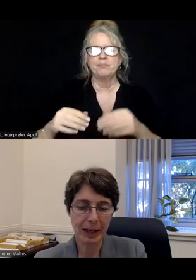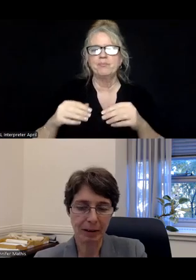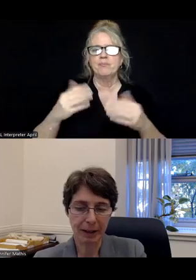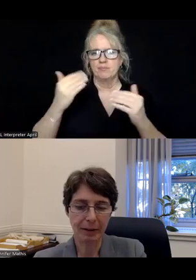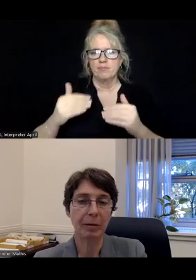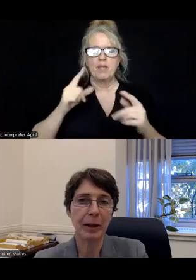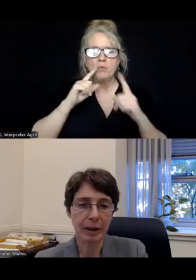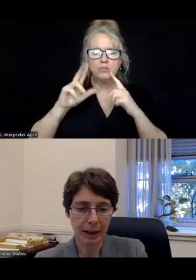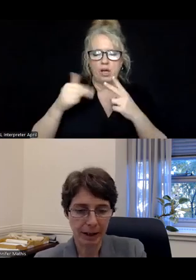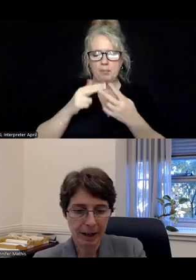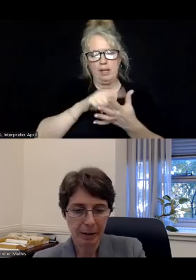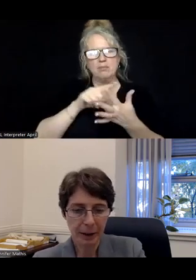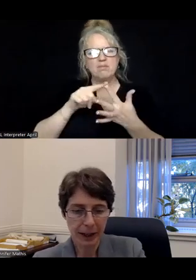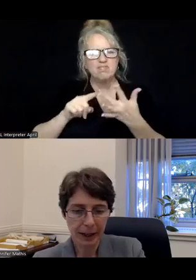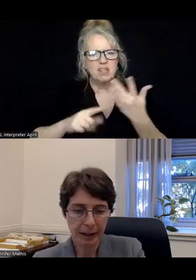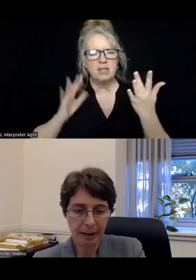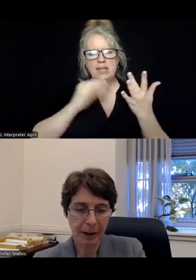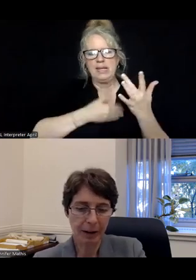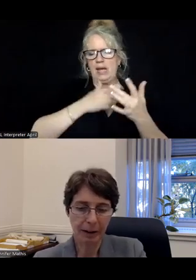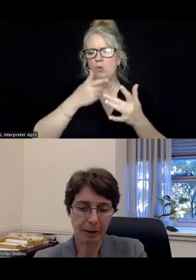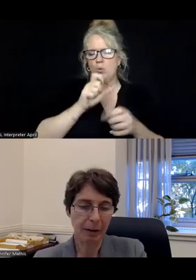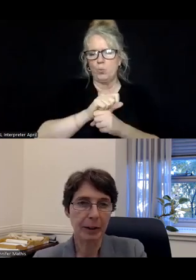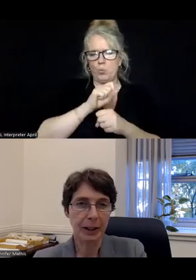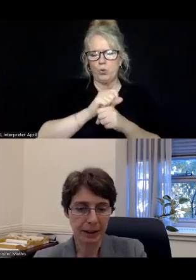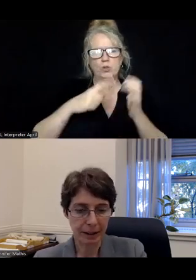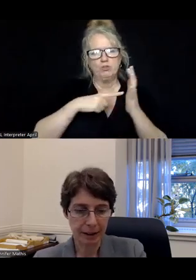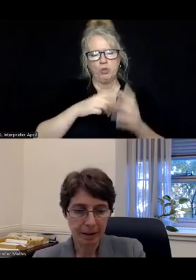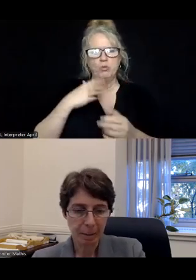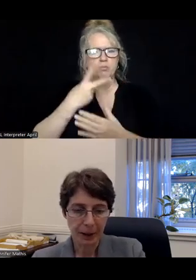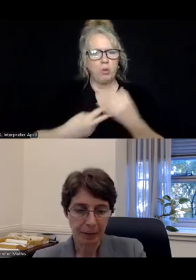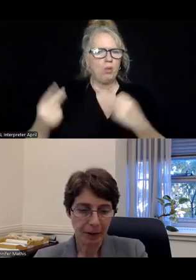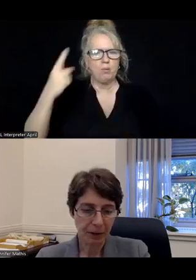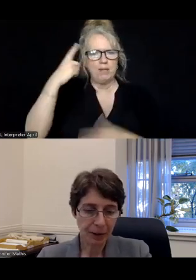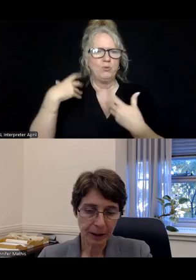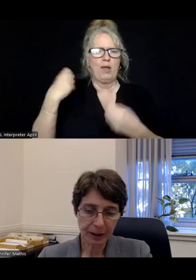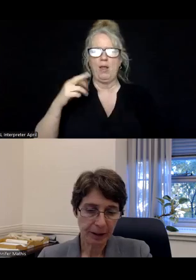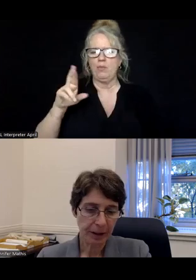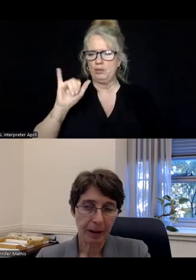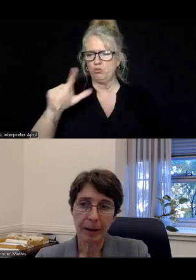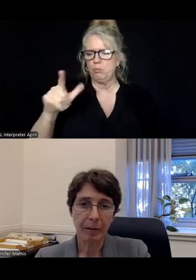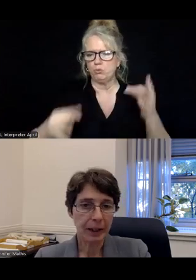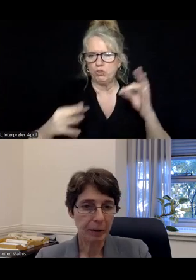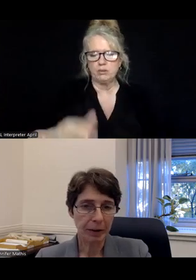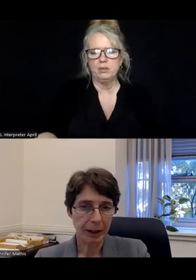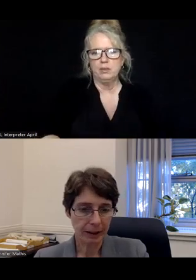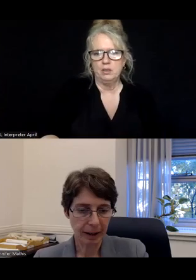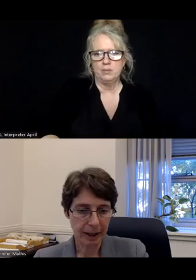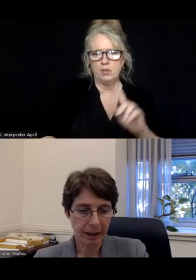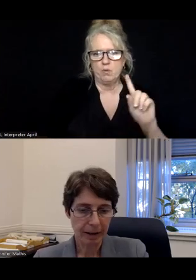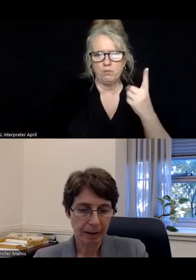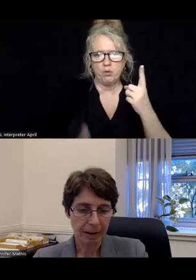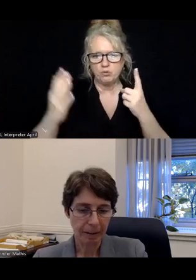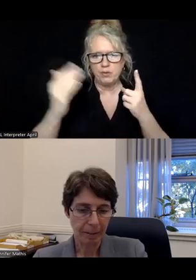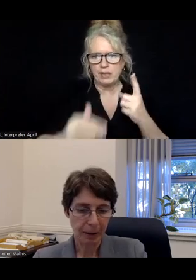a number of key areas of our work that implicate mental health and criminal justice. So first, and we can move to the